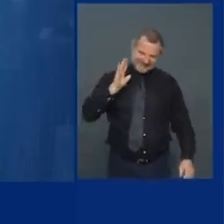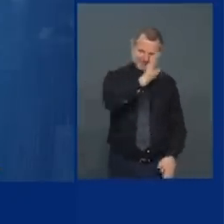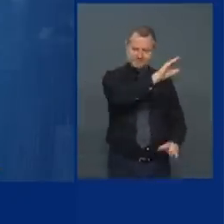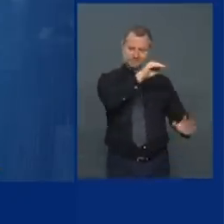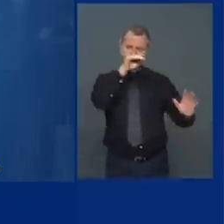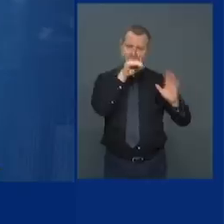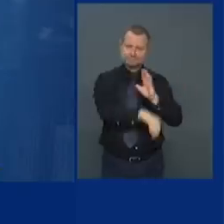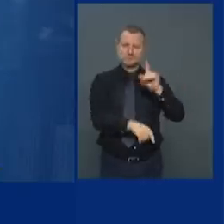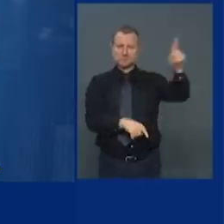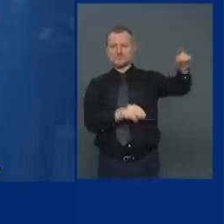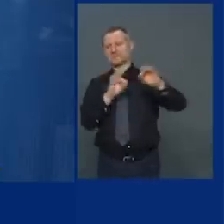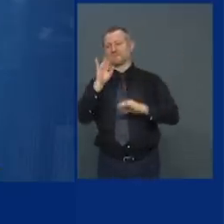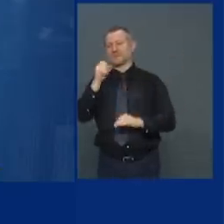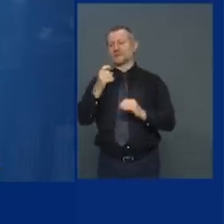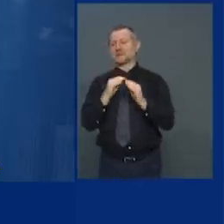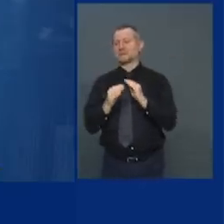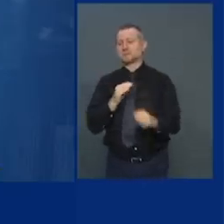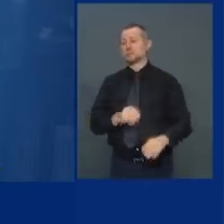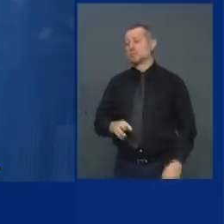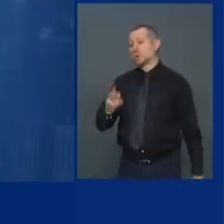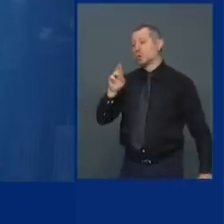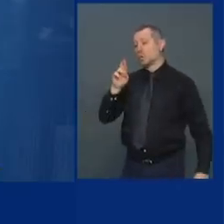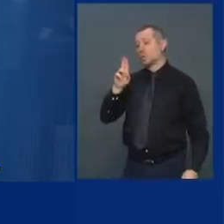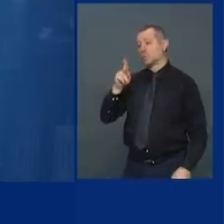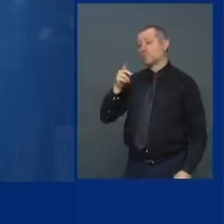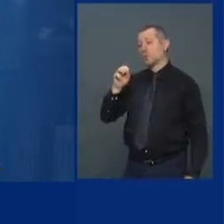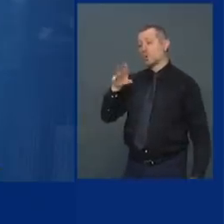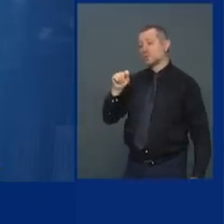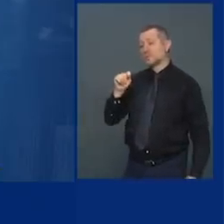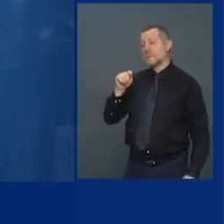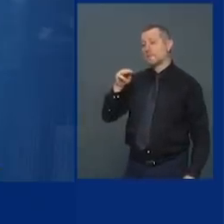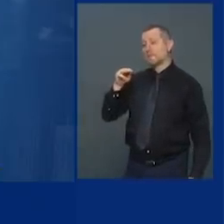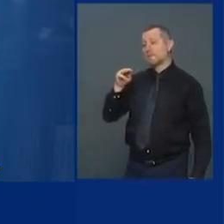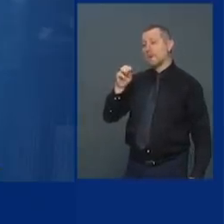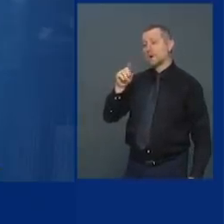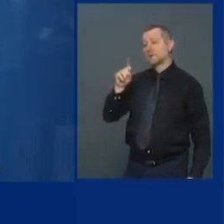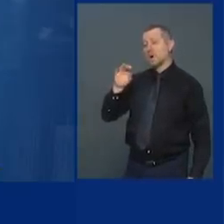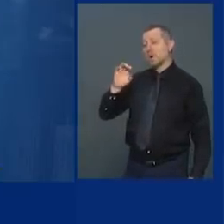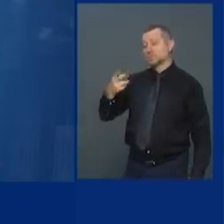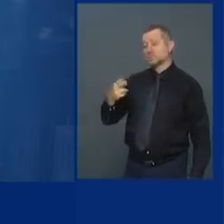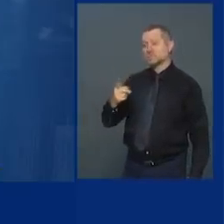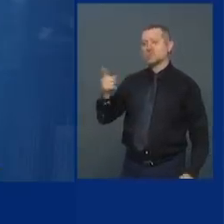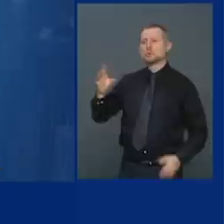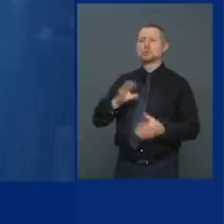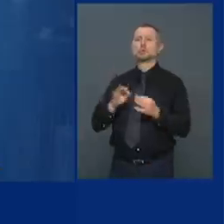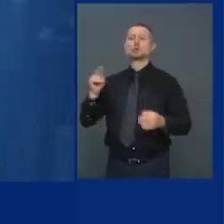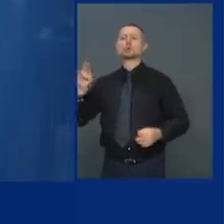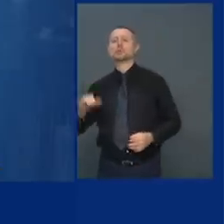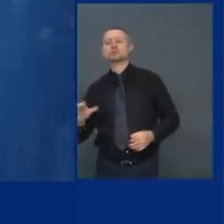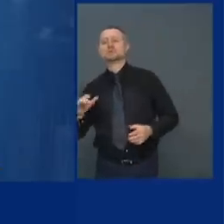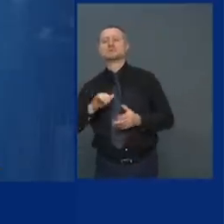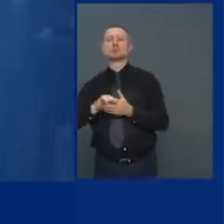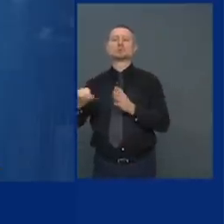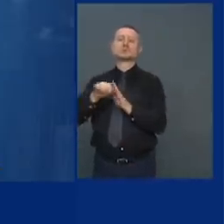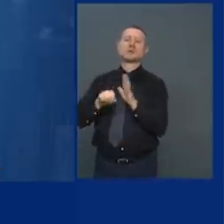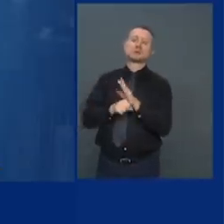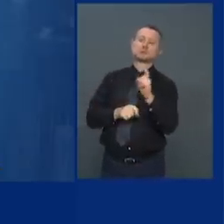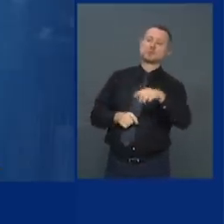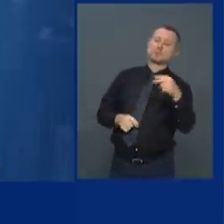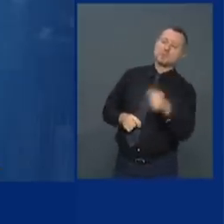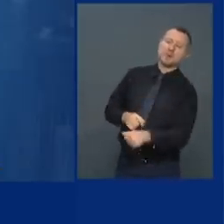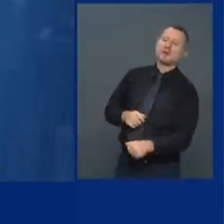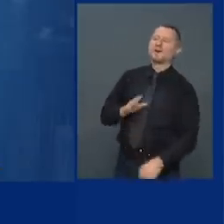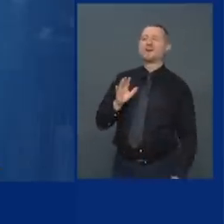Rupert Murdoch says New York City New York State should pay yes because he is a